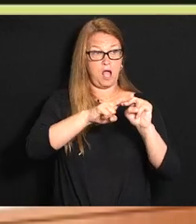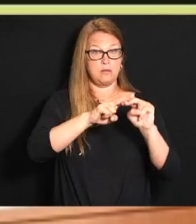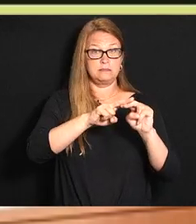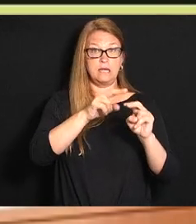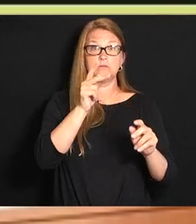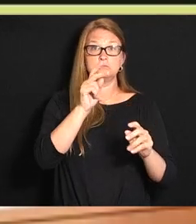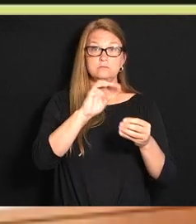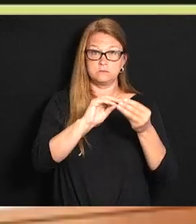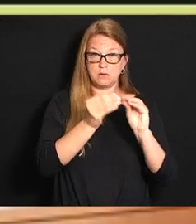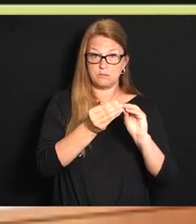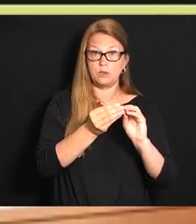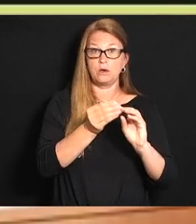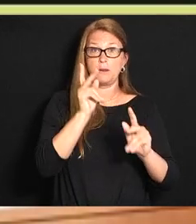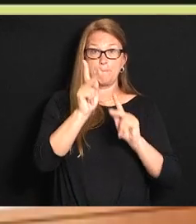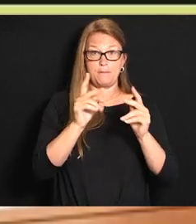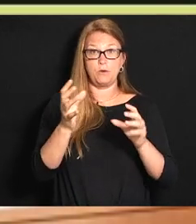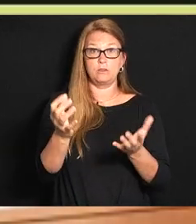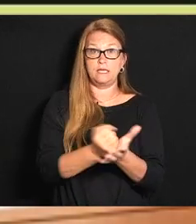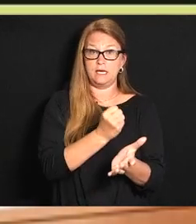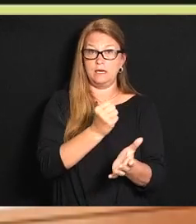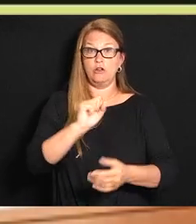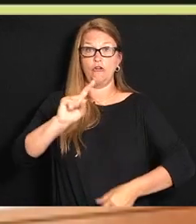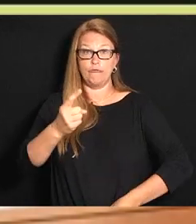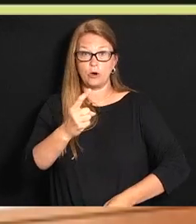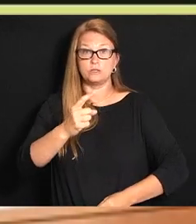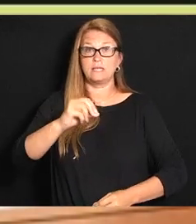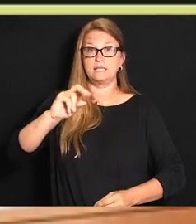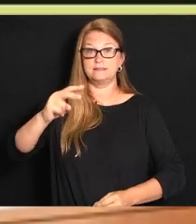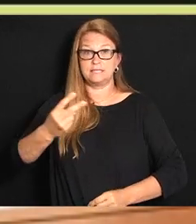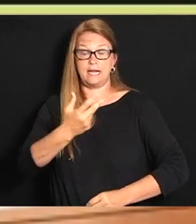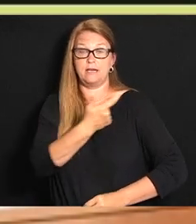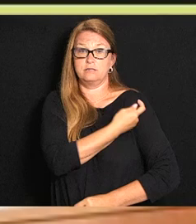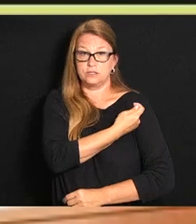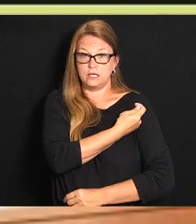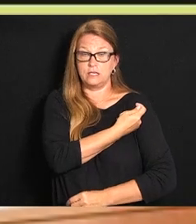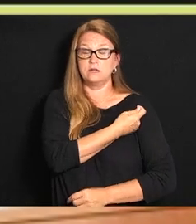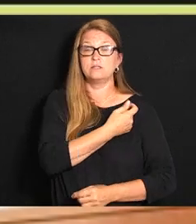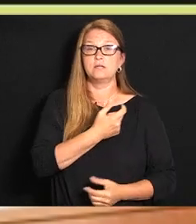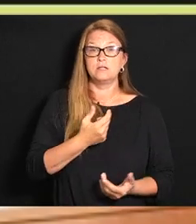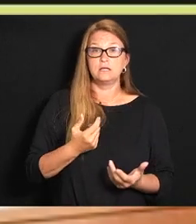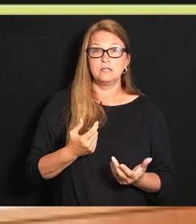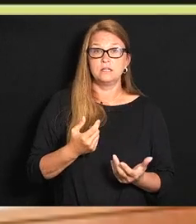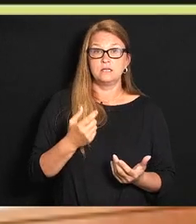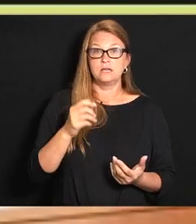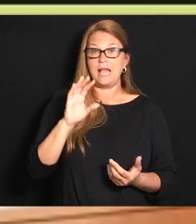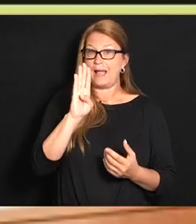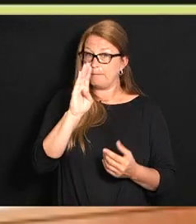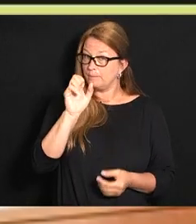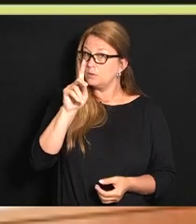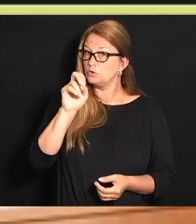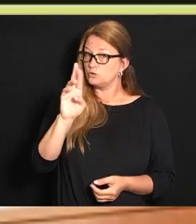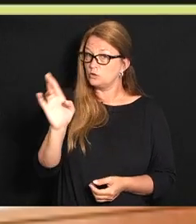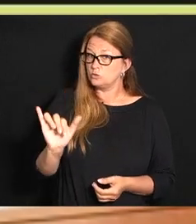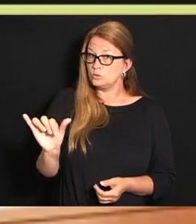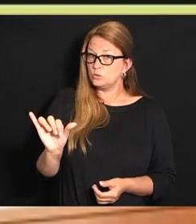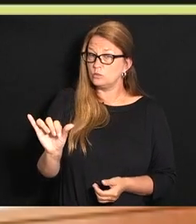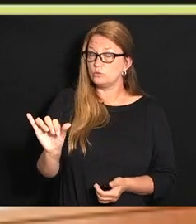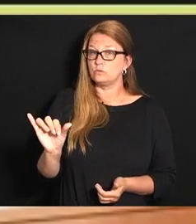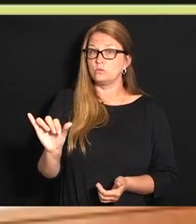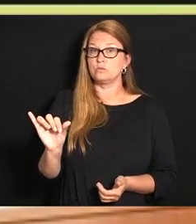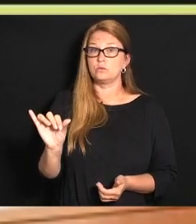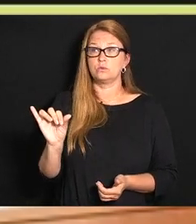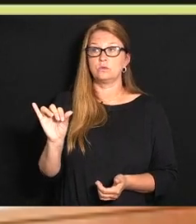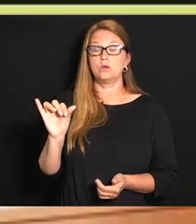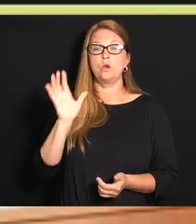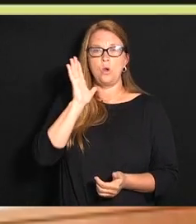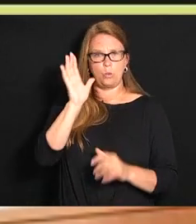both first doses as well as vaccinated and boosted so at his direction